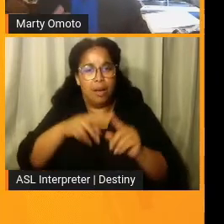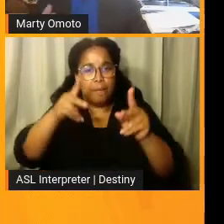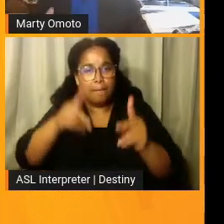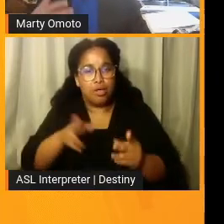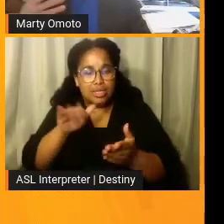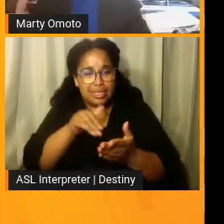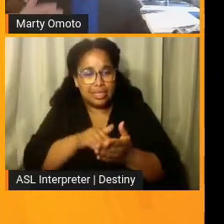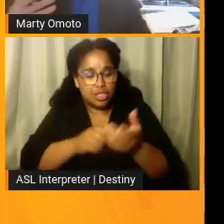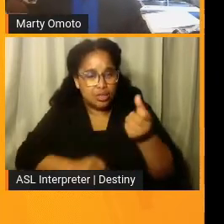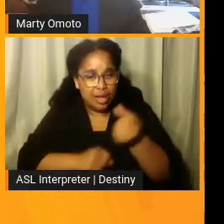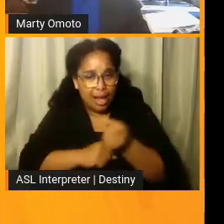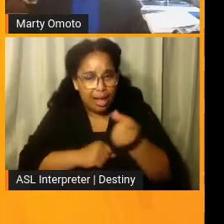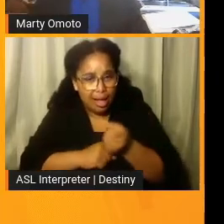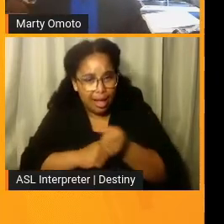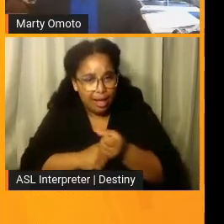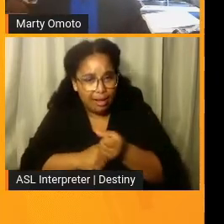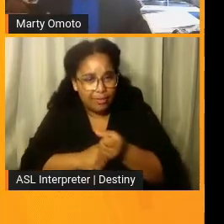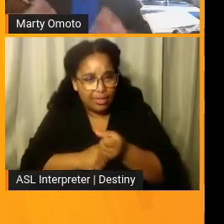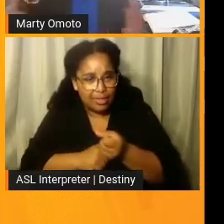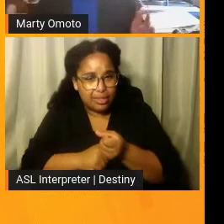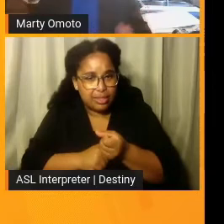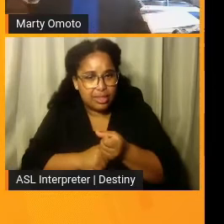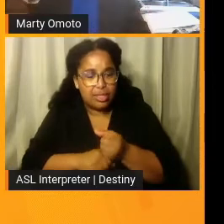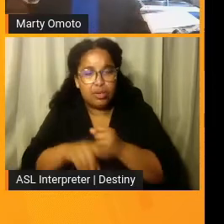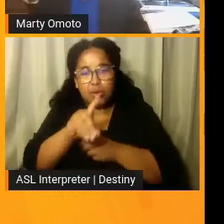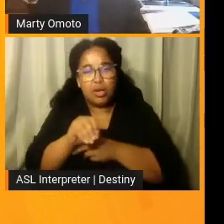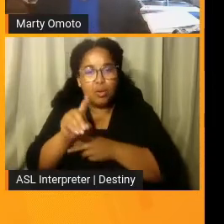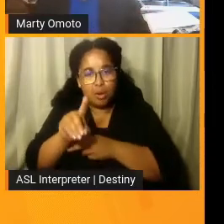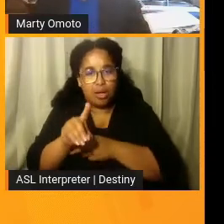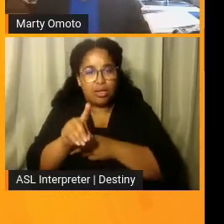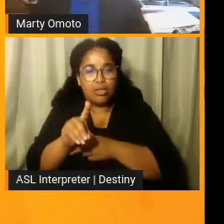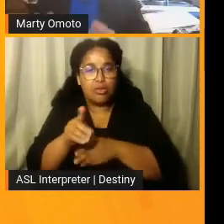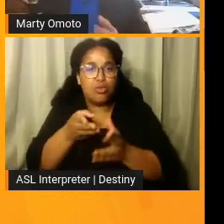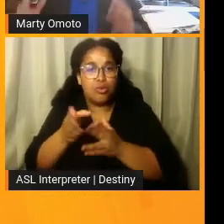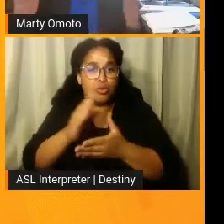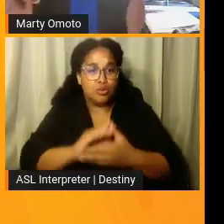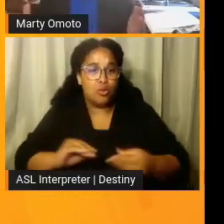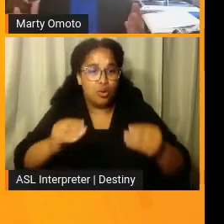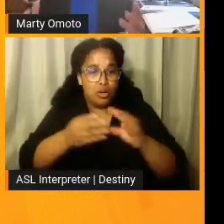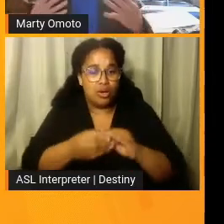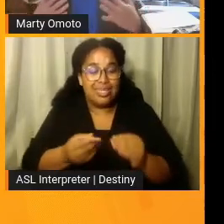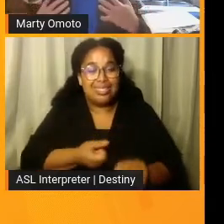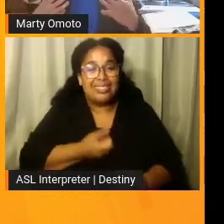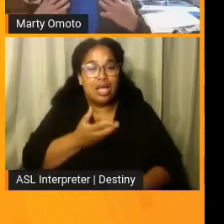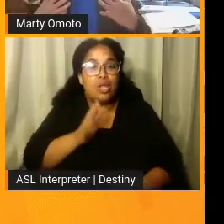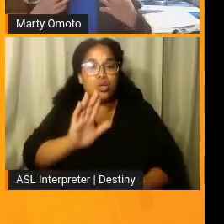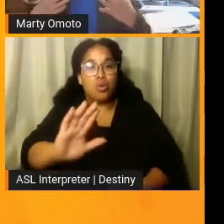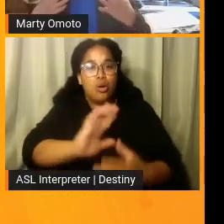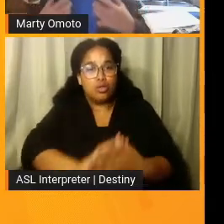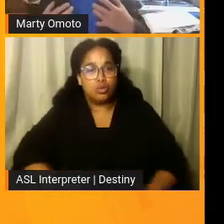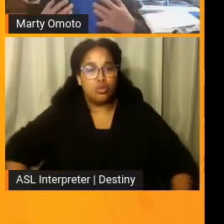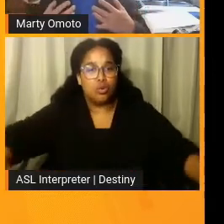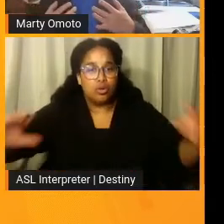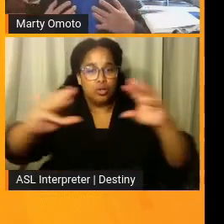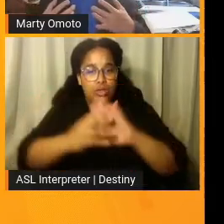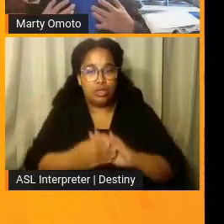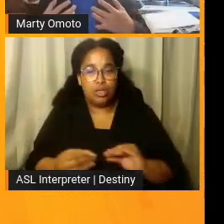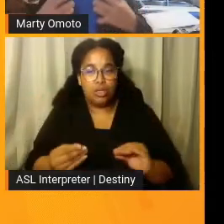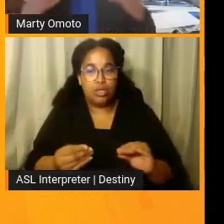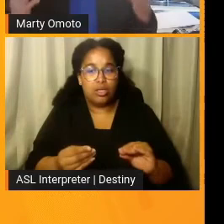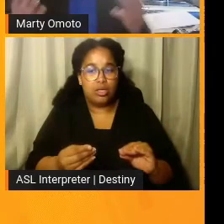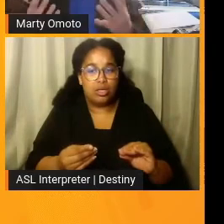advocacy, you know, advocacy one-on-one telling your story and telling your story is about centering